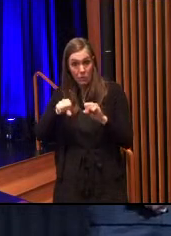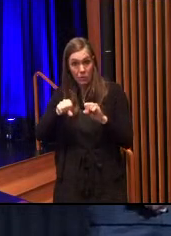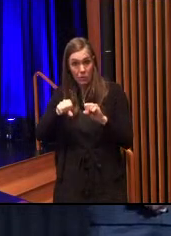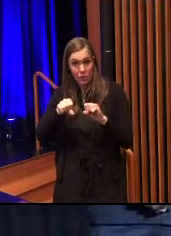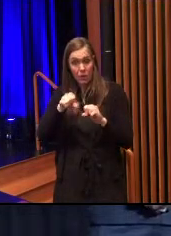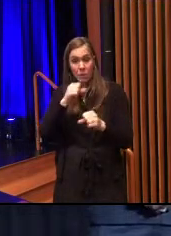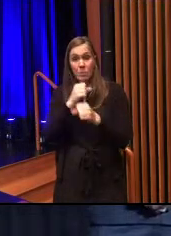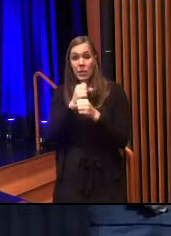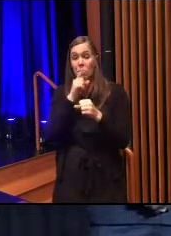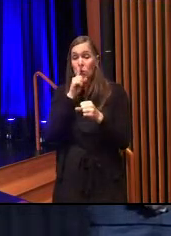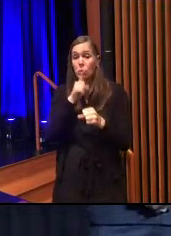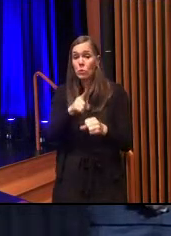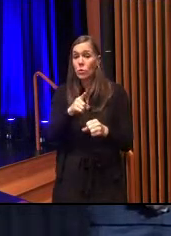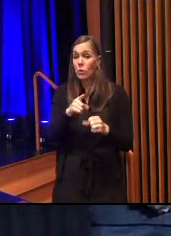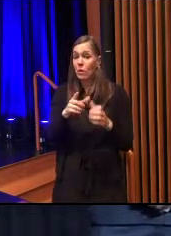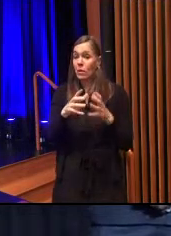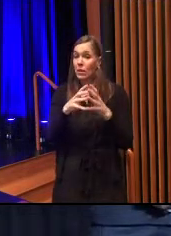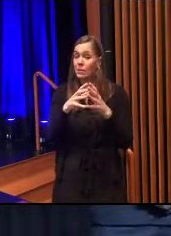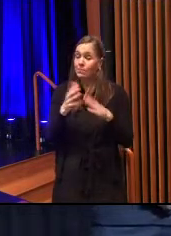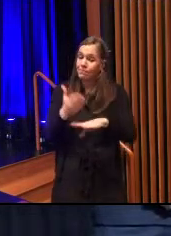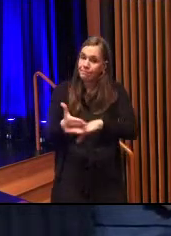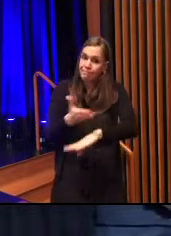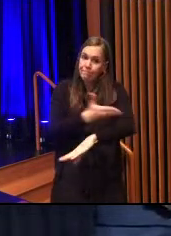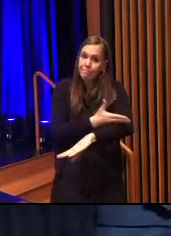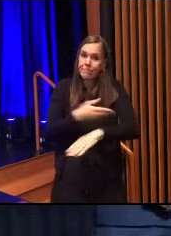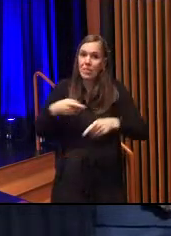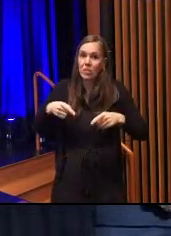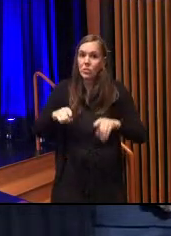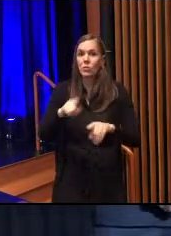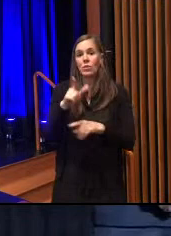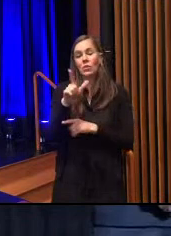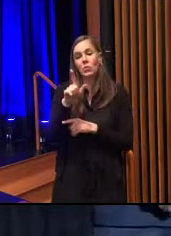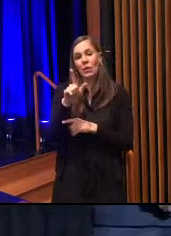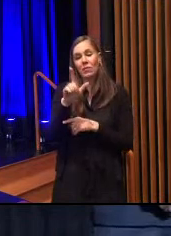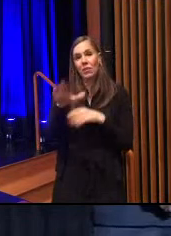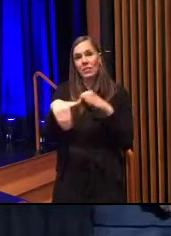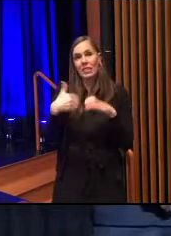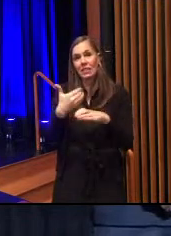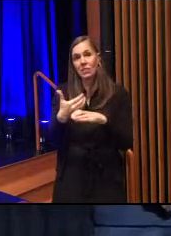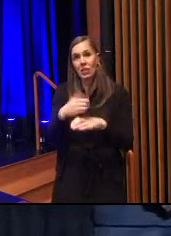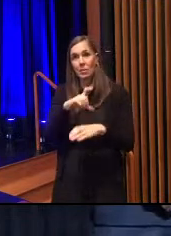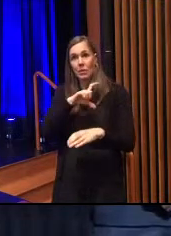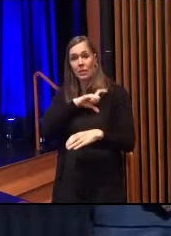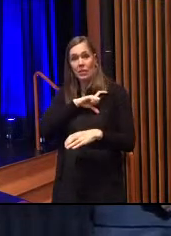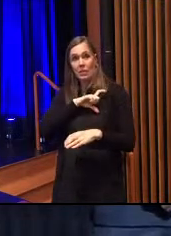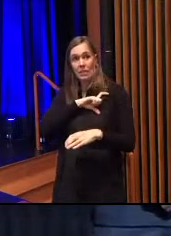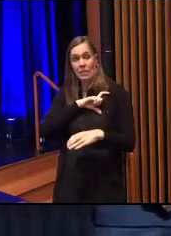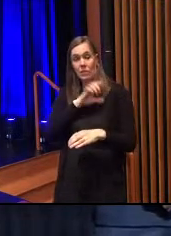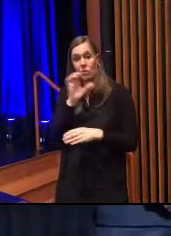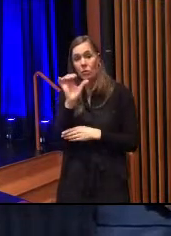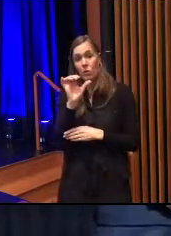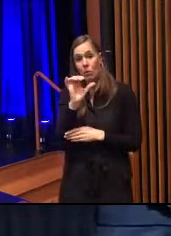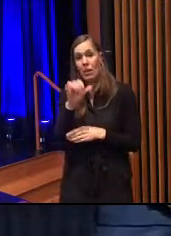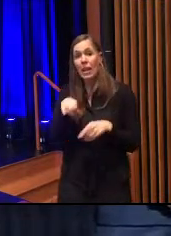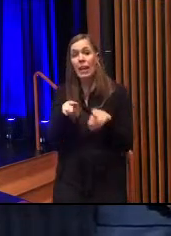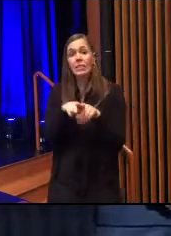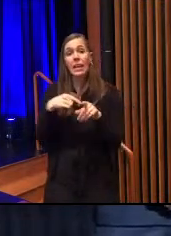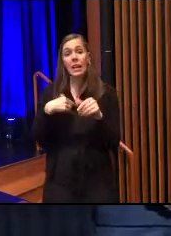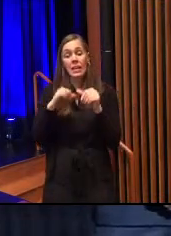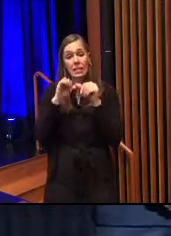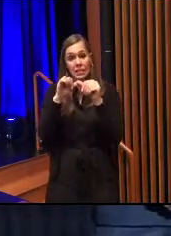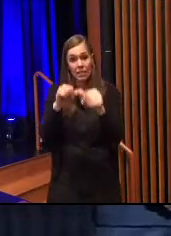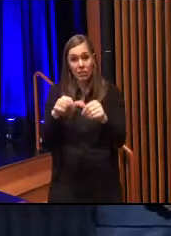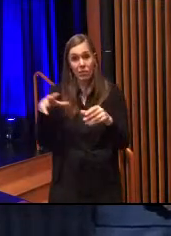making great strides in 21st century policing. As I continue